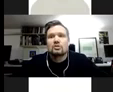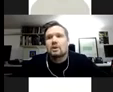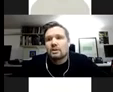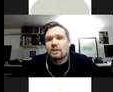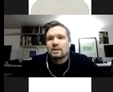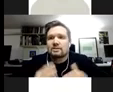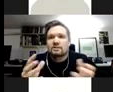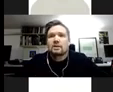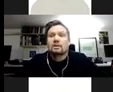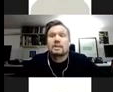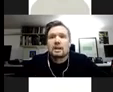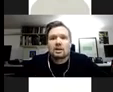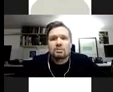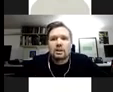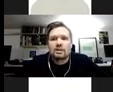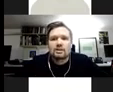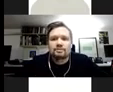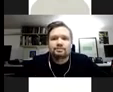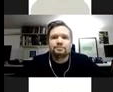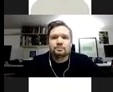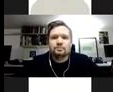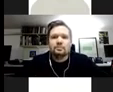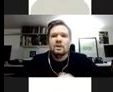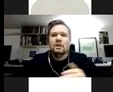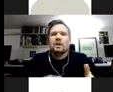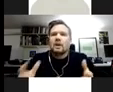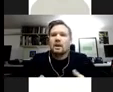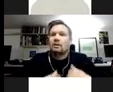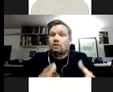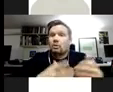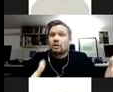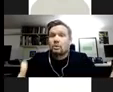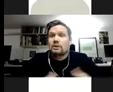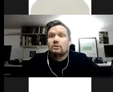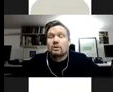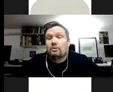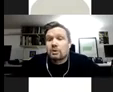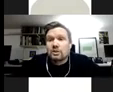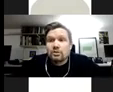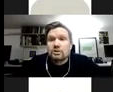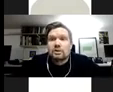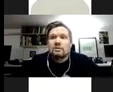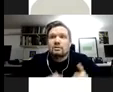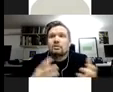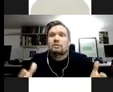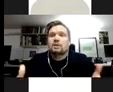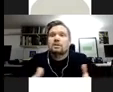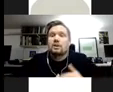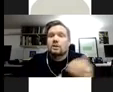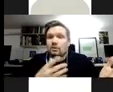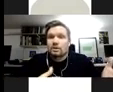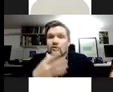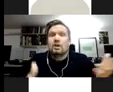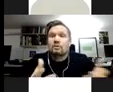of change rather than as static objects. And although we are very much interested in those